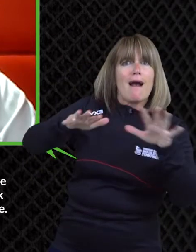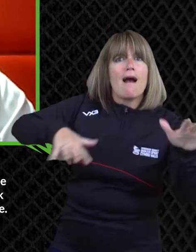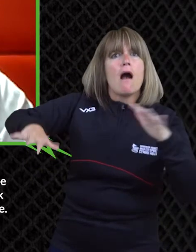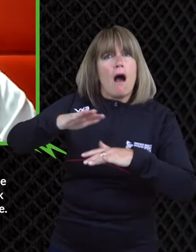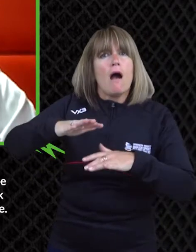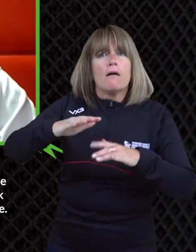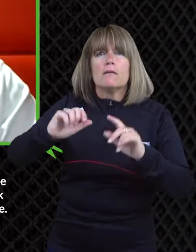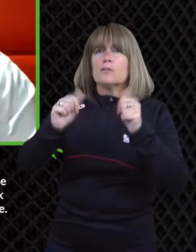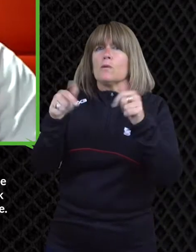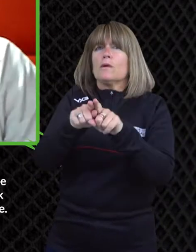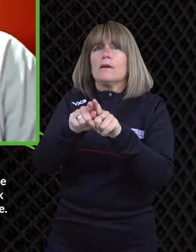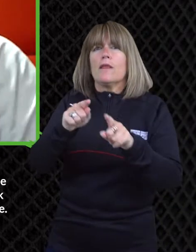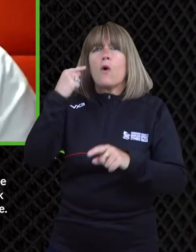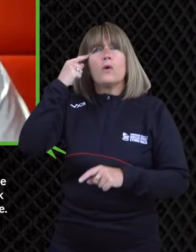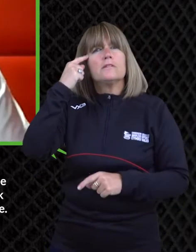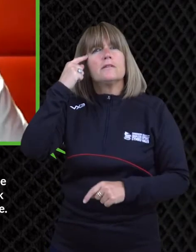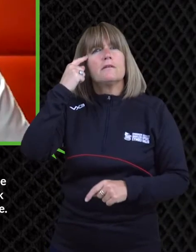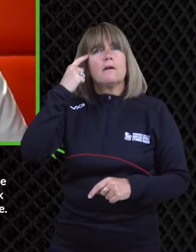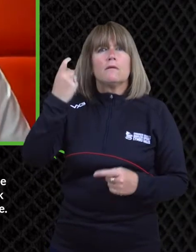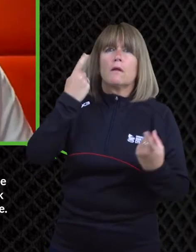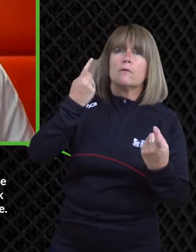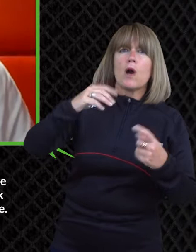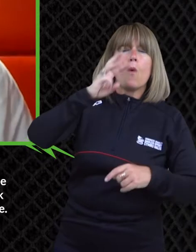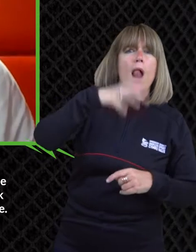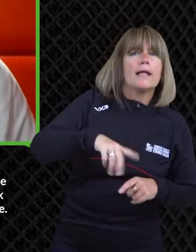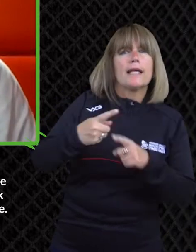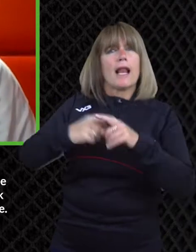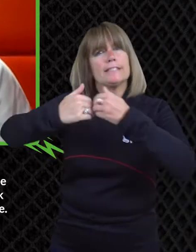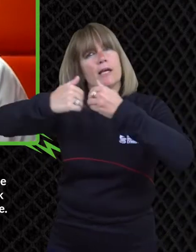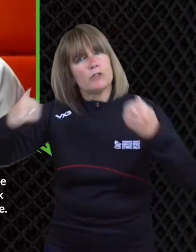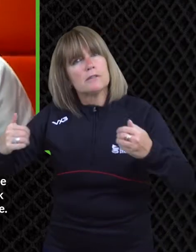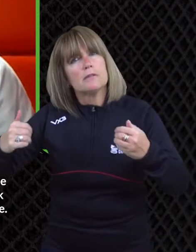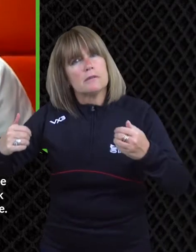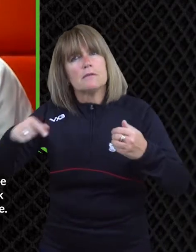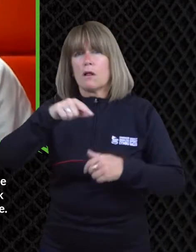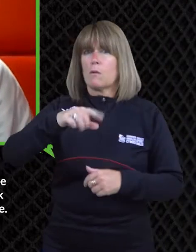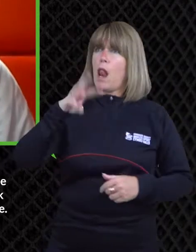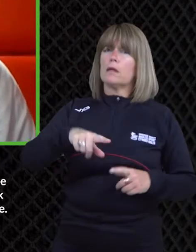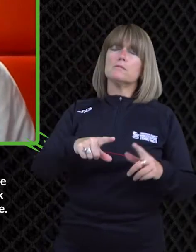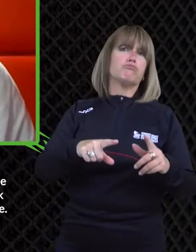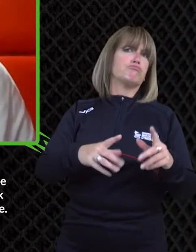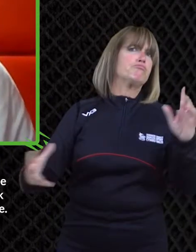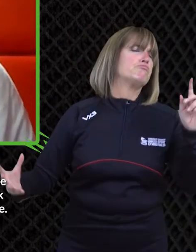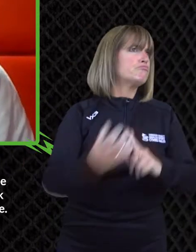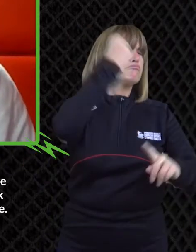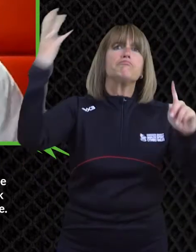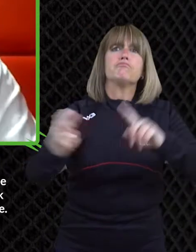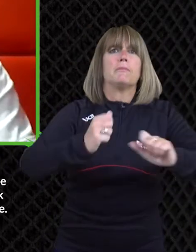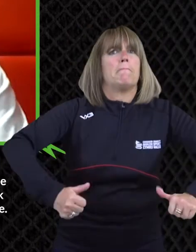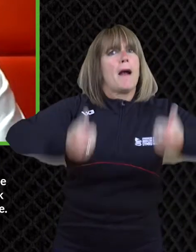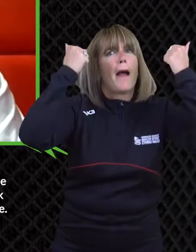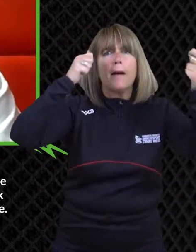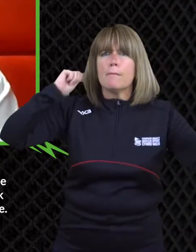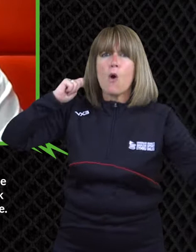things according to some studies haven't done as well as as as one would have thought i think we've got to separate wales